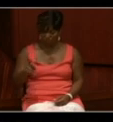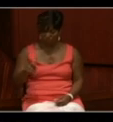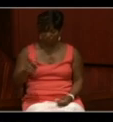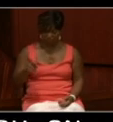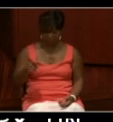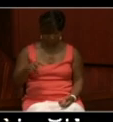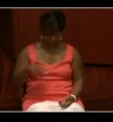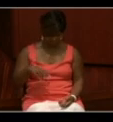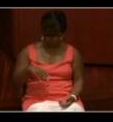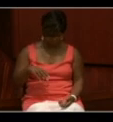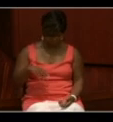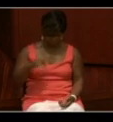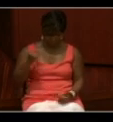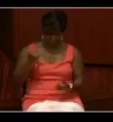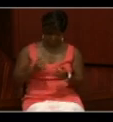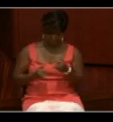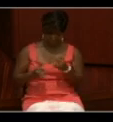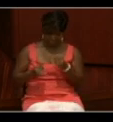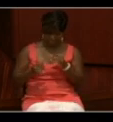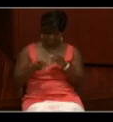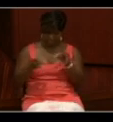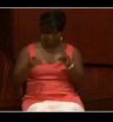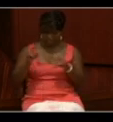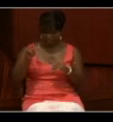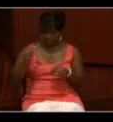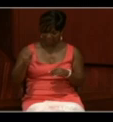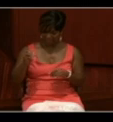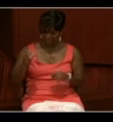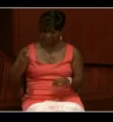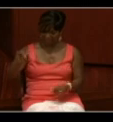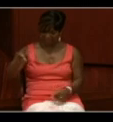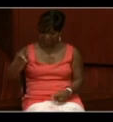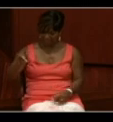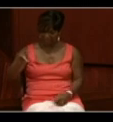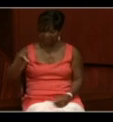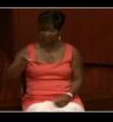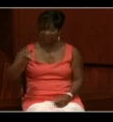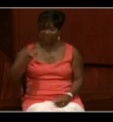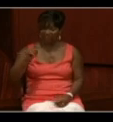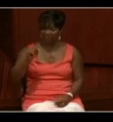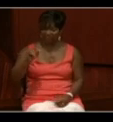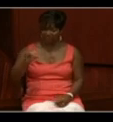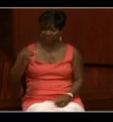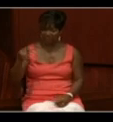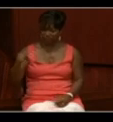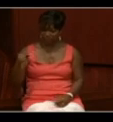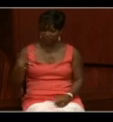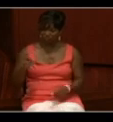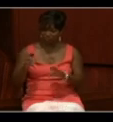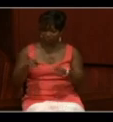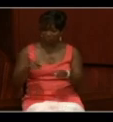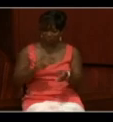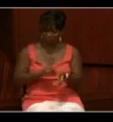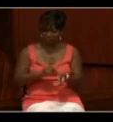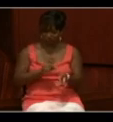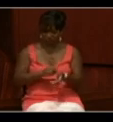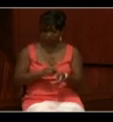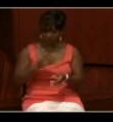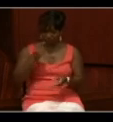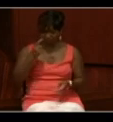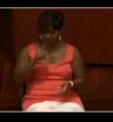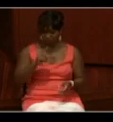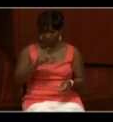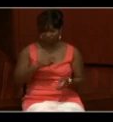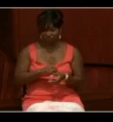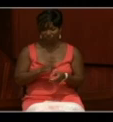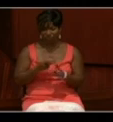And on that last line at 1008, Lieutenant J.G. Thomas C. Green, U.S. Navy reported on duty for duty